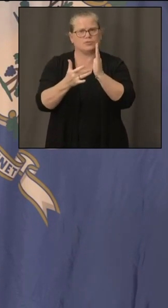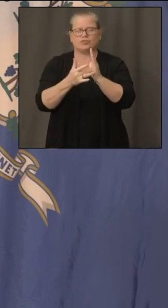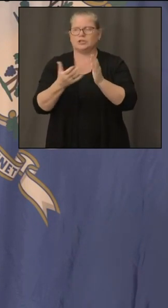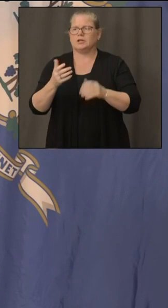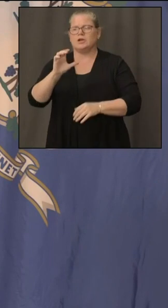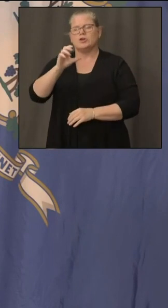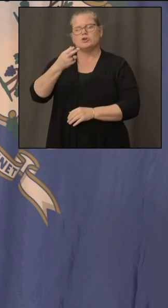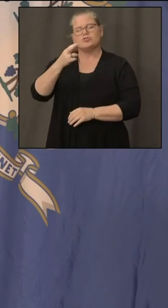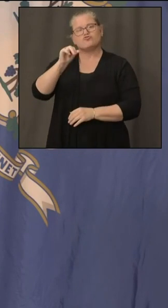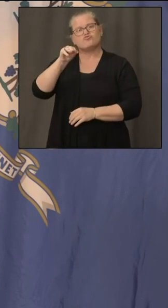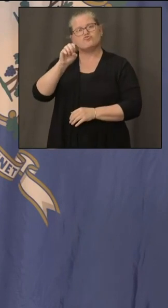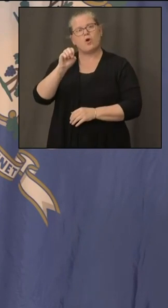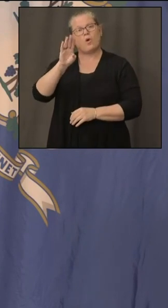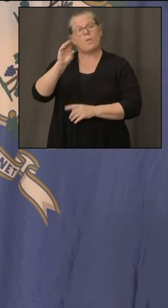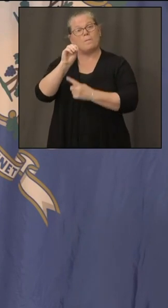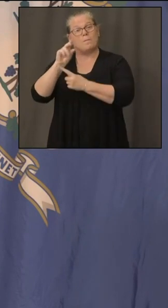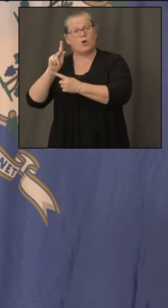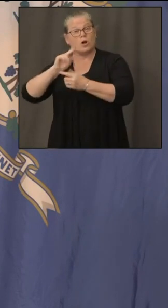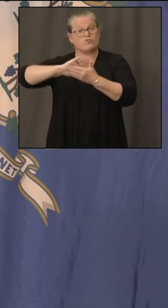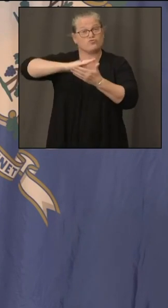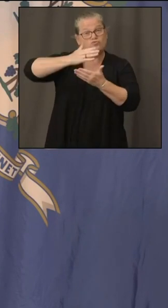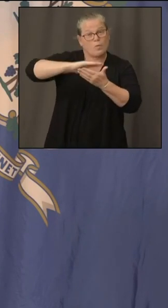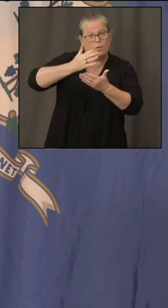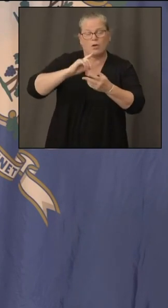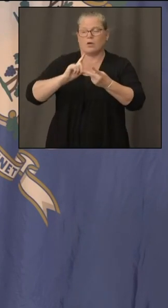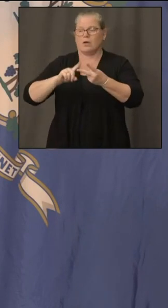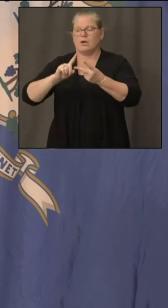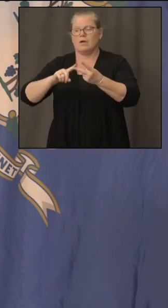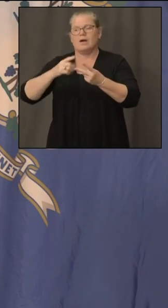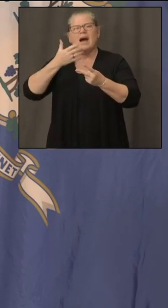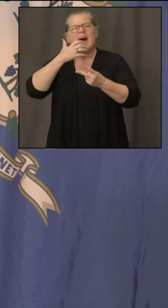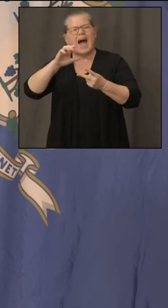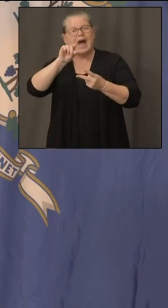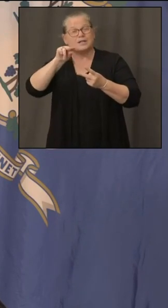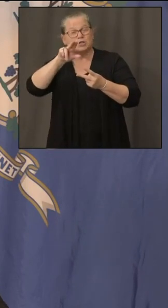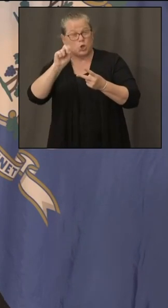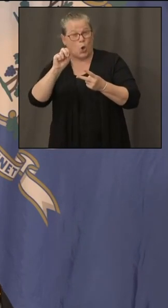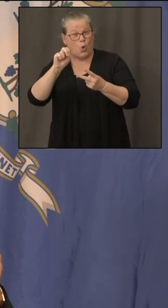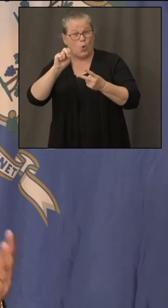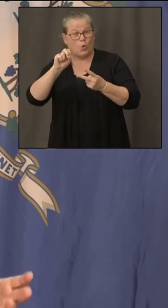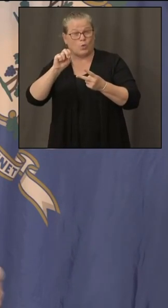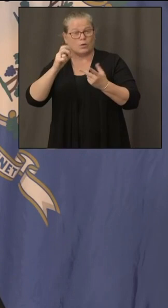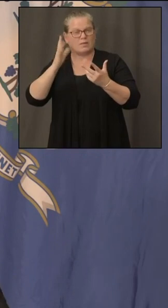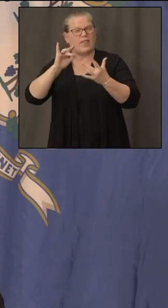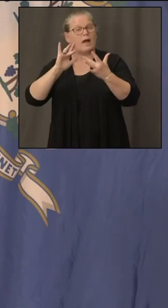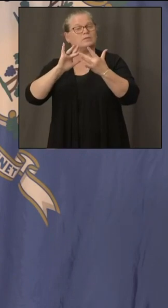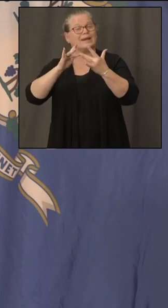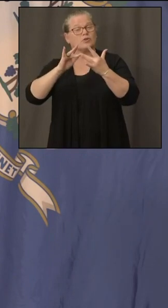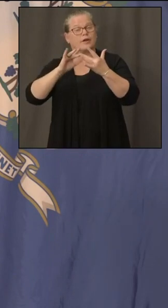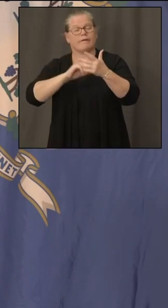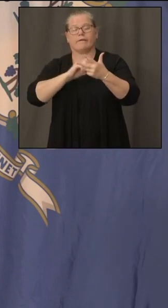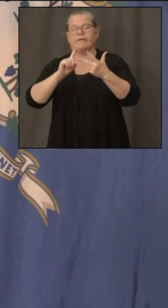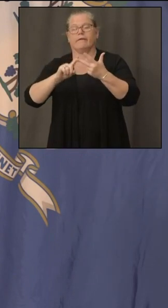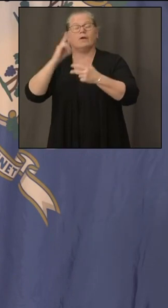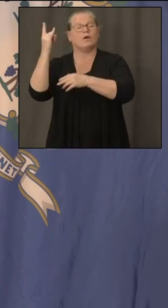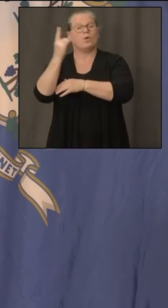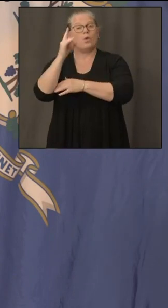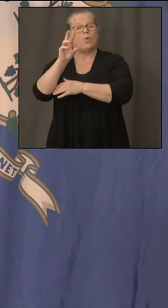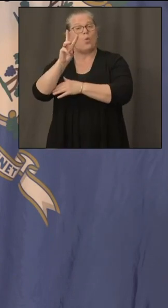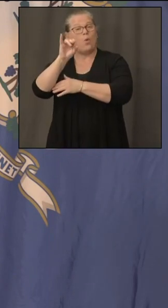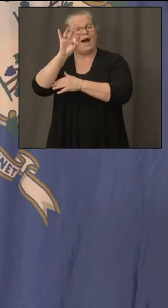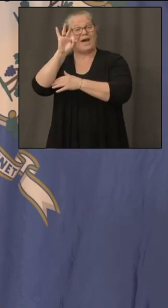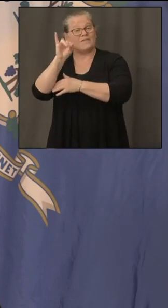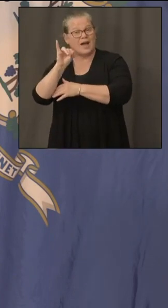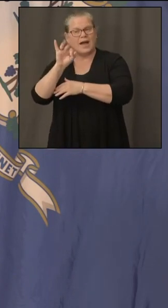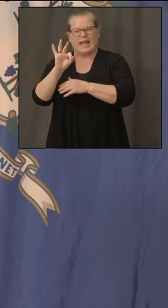zones wi-fi direct links to make sure that any of the parents who don't feel comfortable with their kids